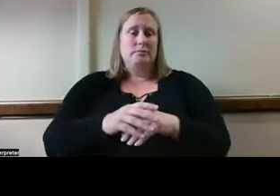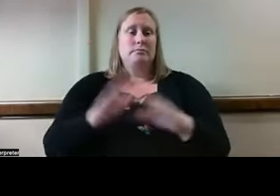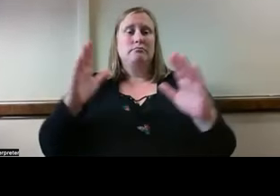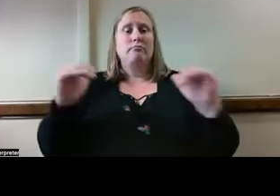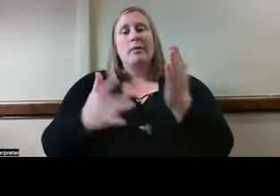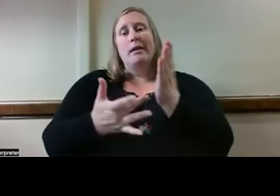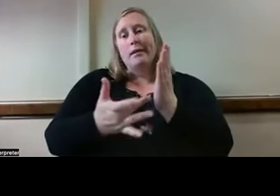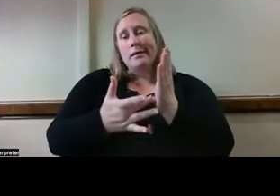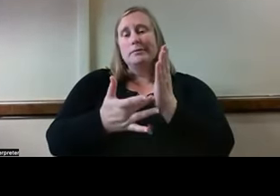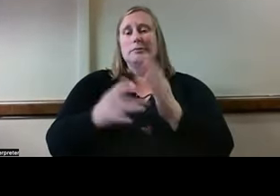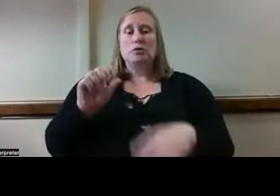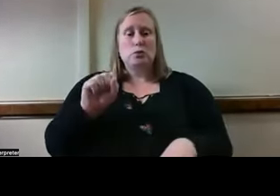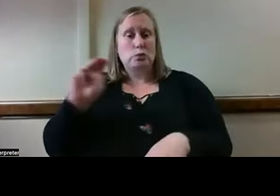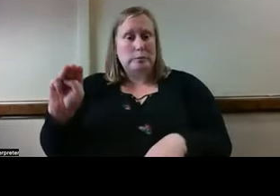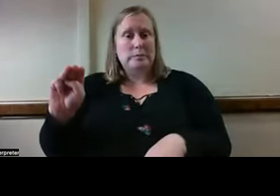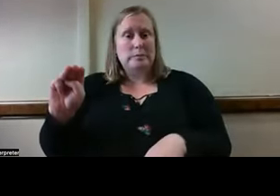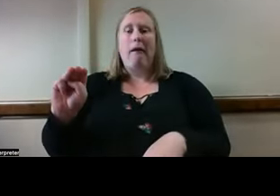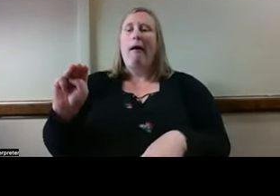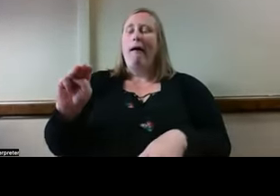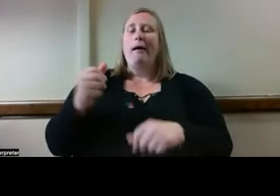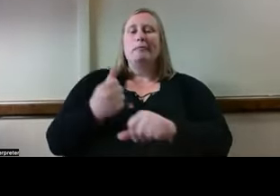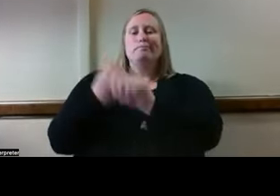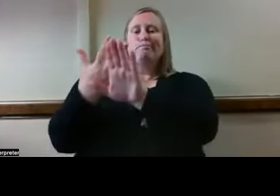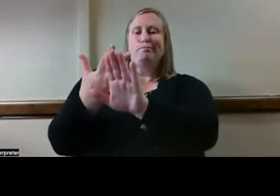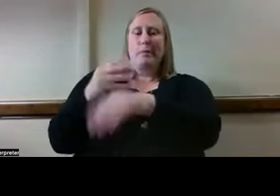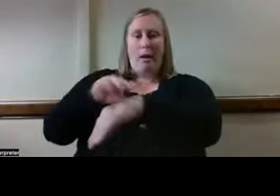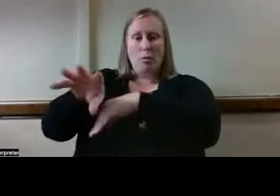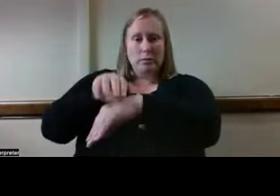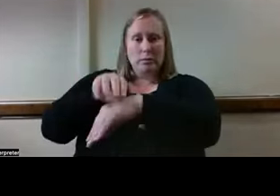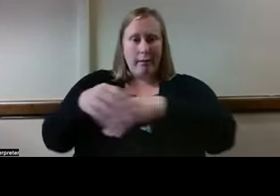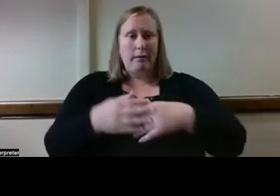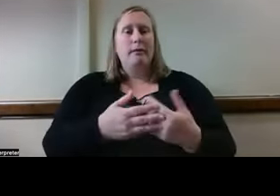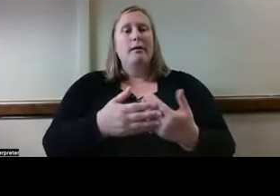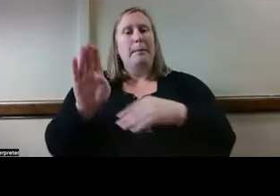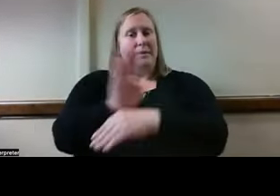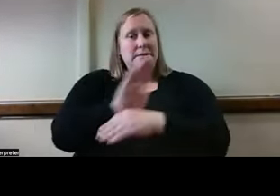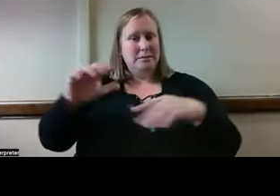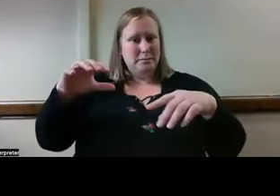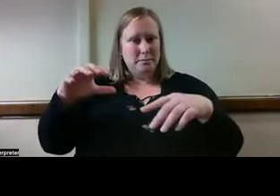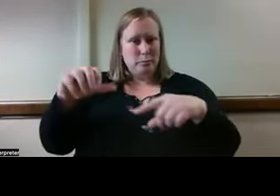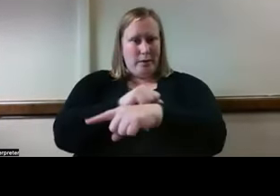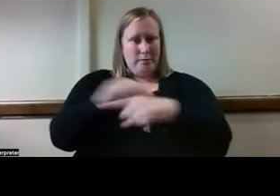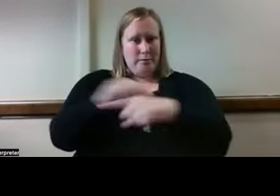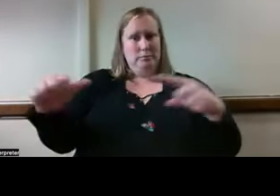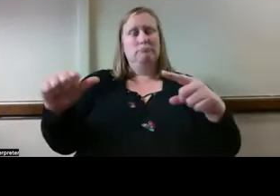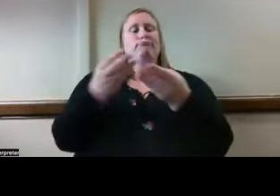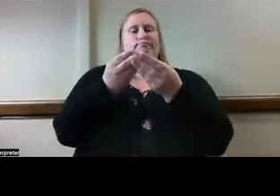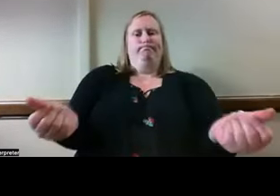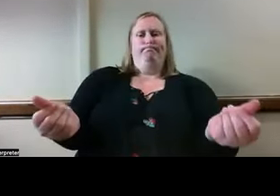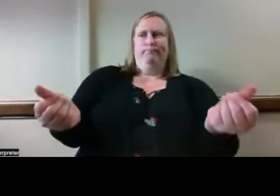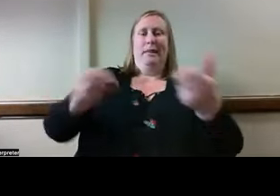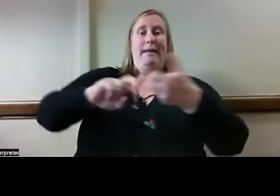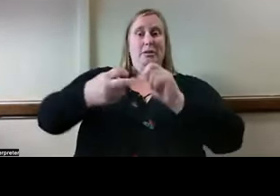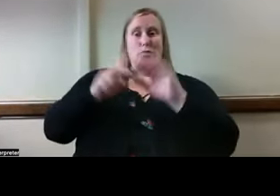technology, social media and distance counseling, business practices and the resolution of ethical issues.